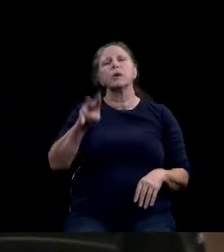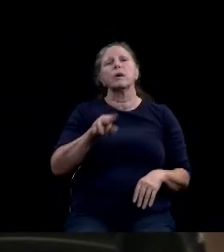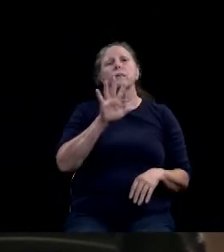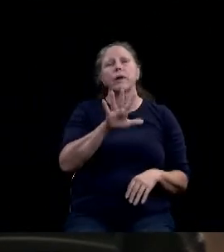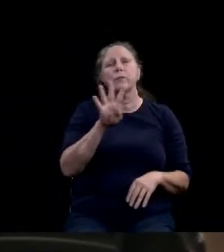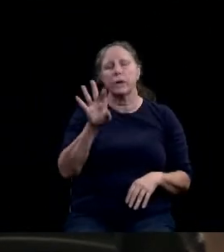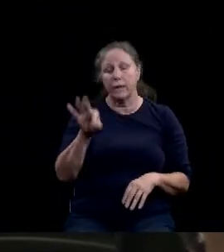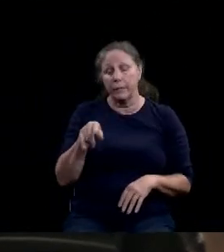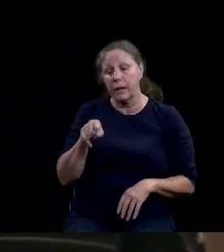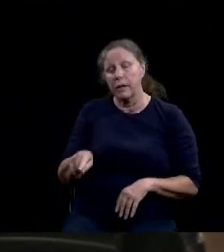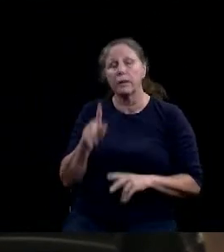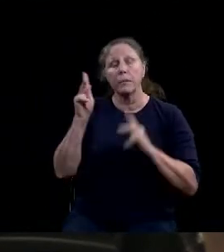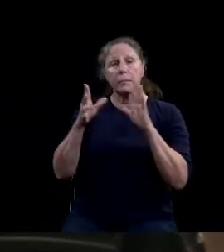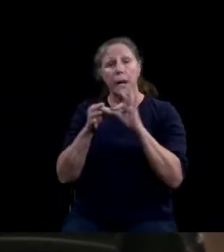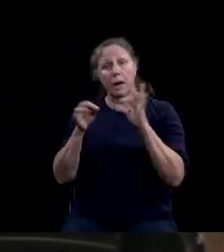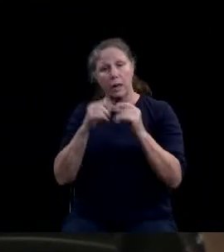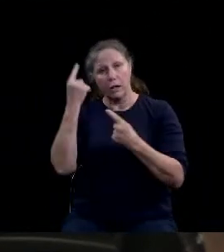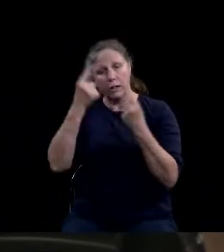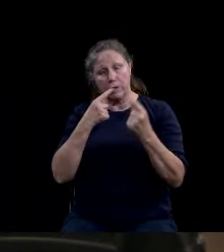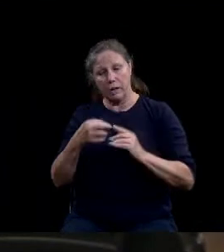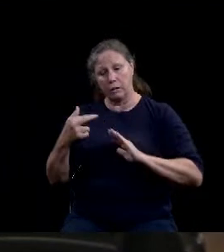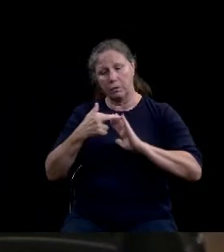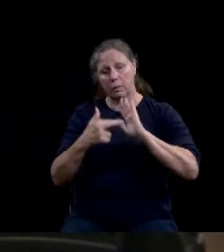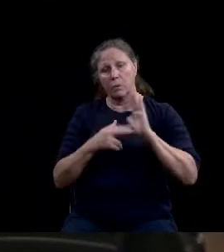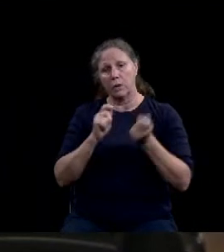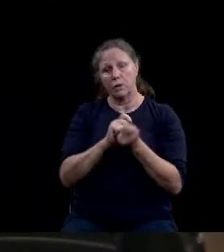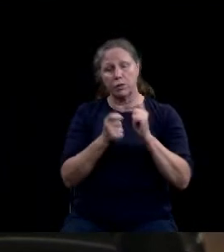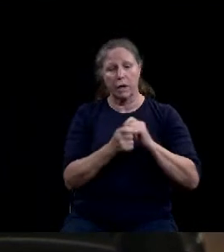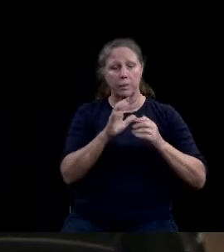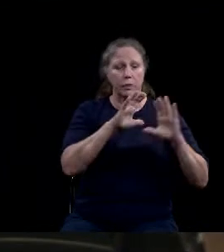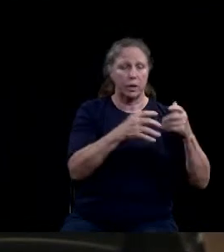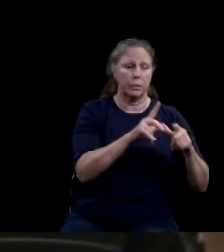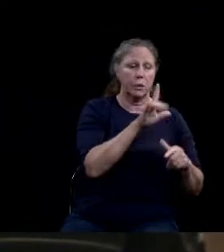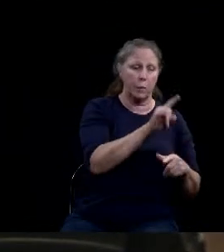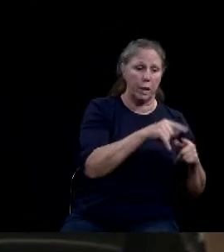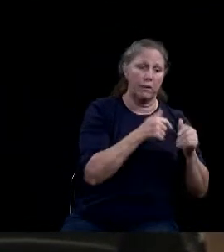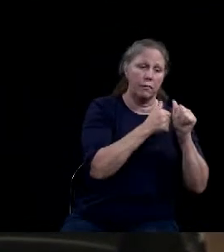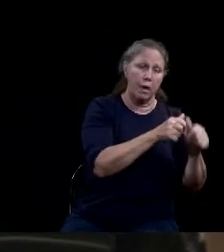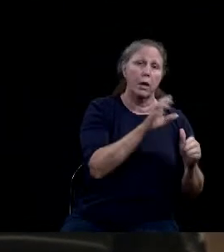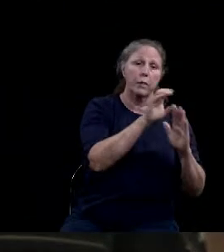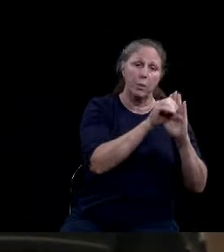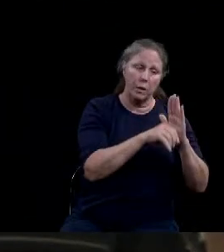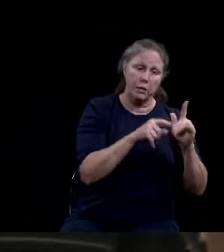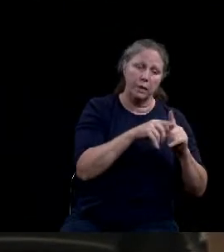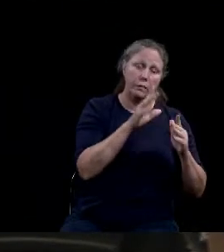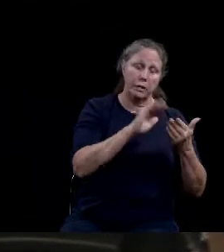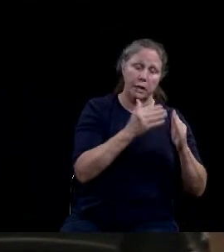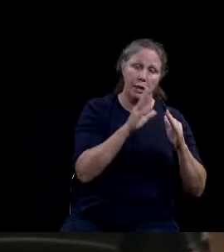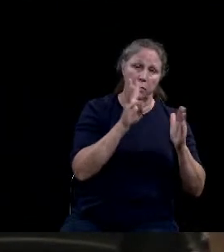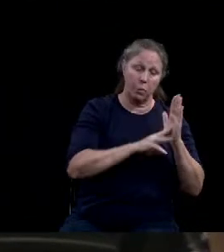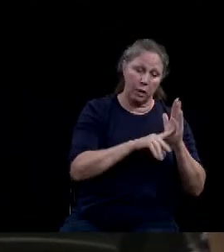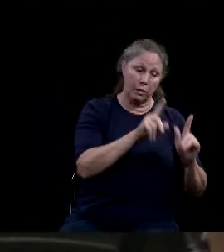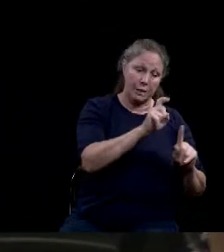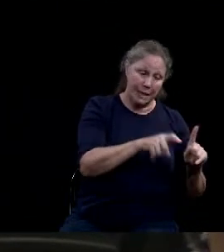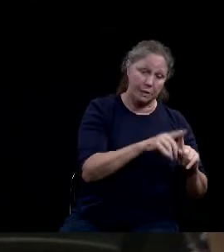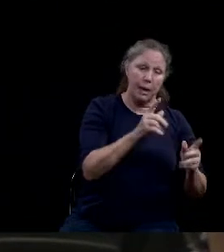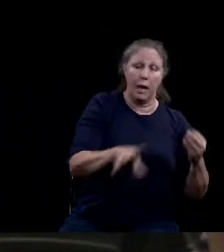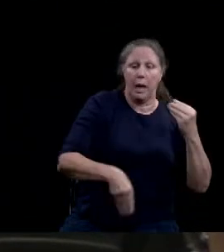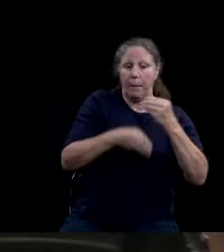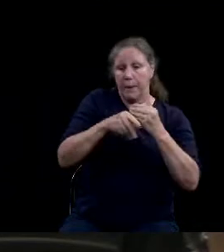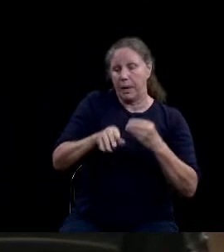amending chapter 28, zoning of the code of ordinances of the city of Waco, Texas, by amending appendix B subdivisions, part five,